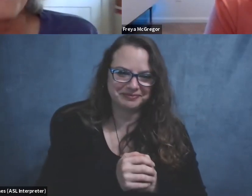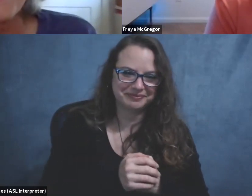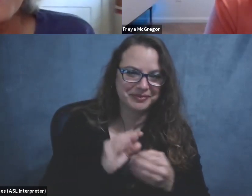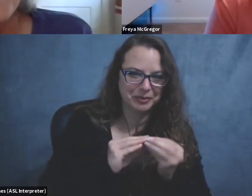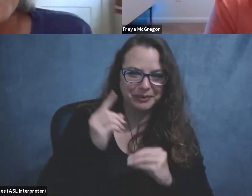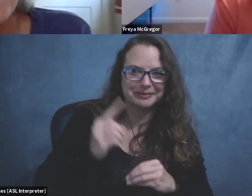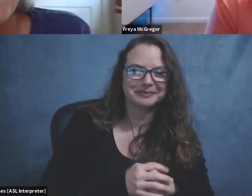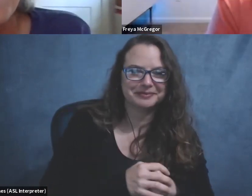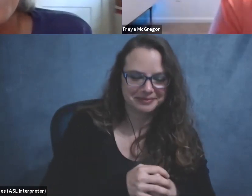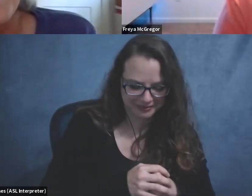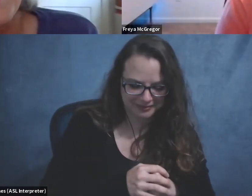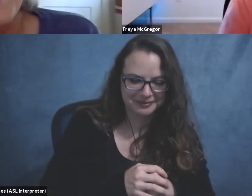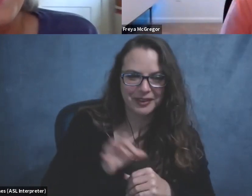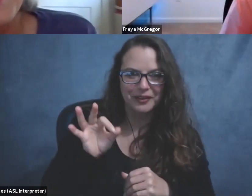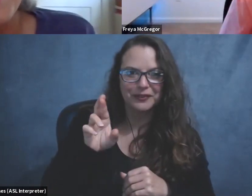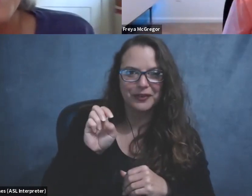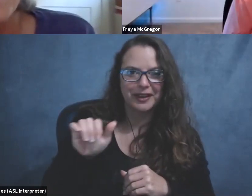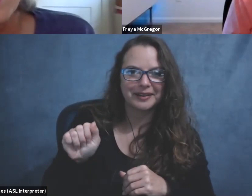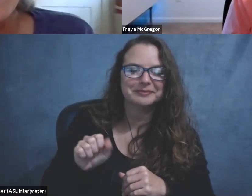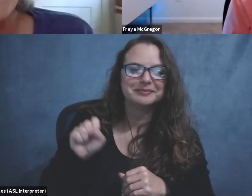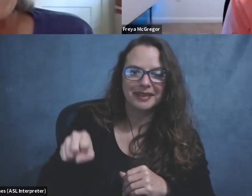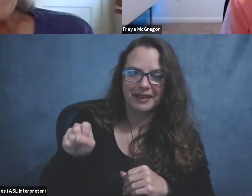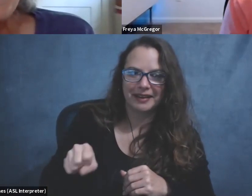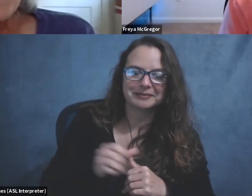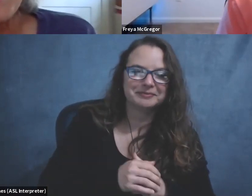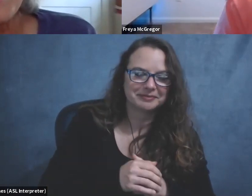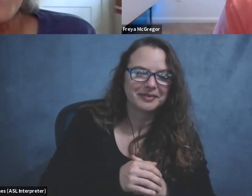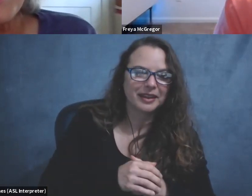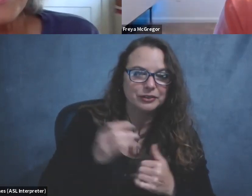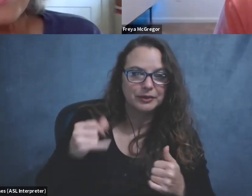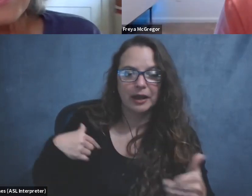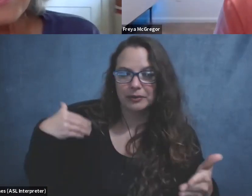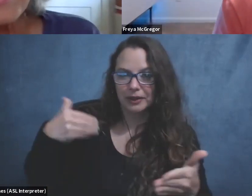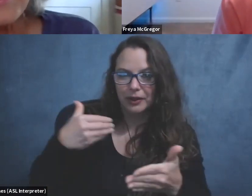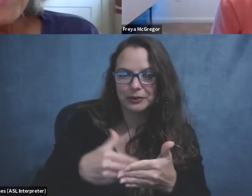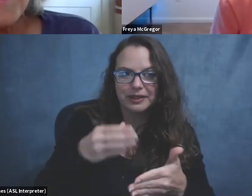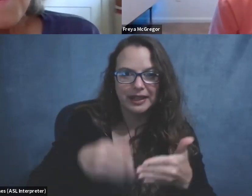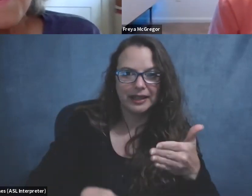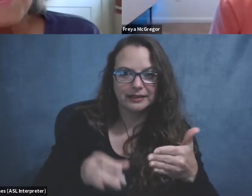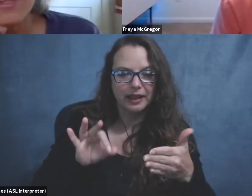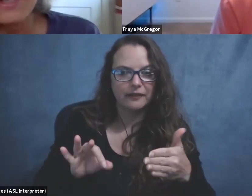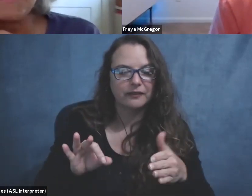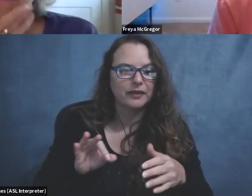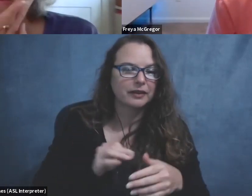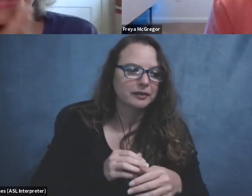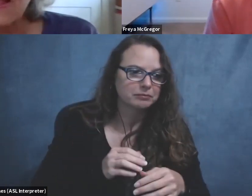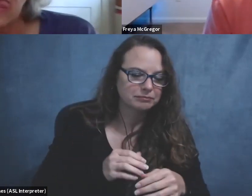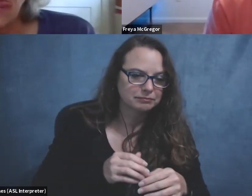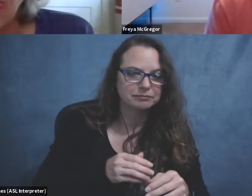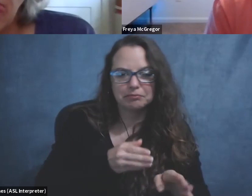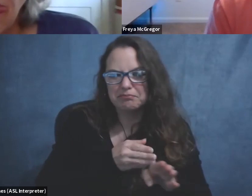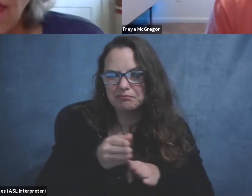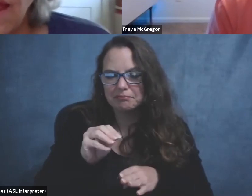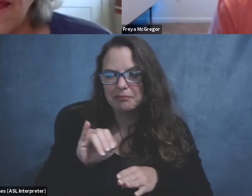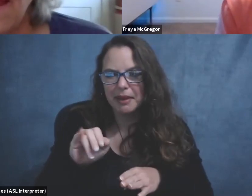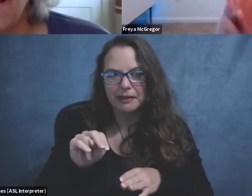Sure. Yeah. Yeah. Thank you. Um, and so we're getting towards the end of the main part of the questions, but, um, before we jumped